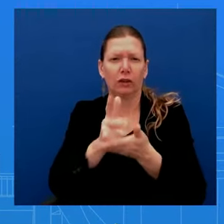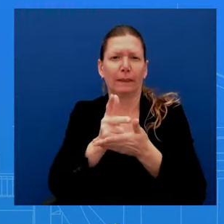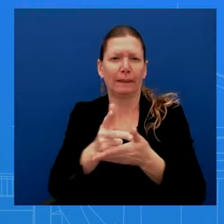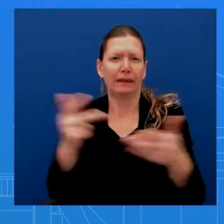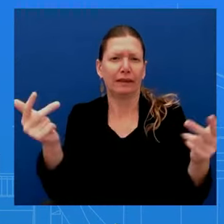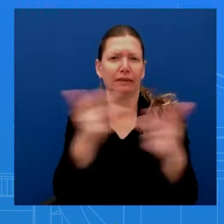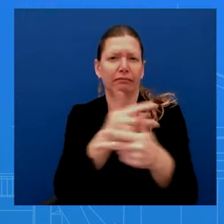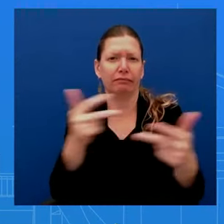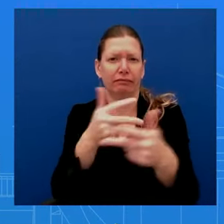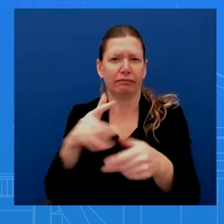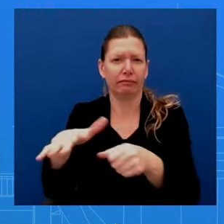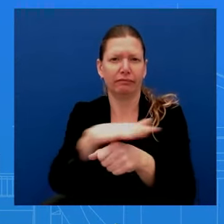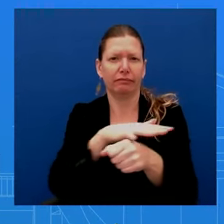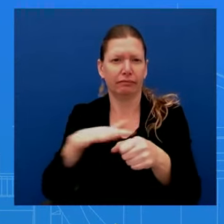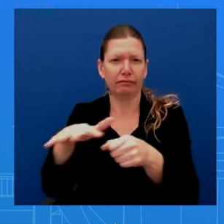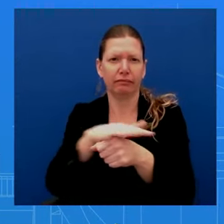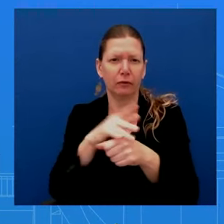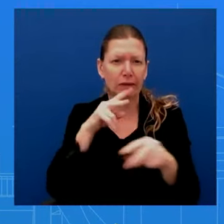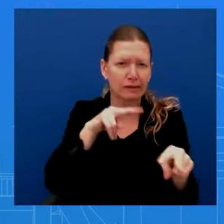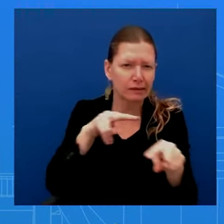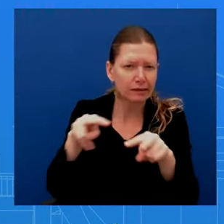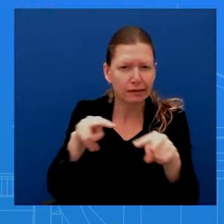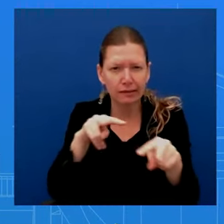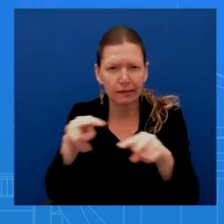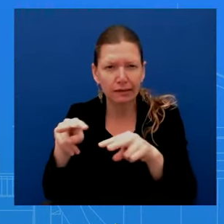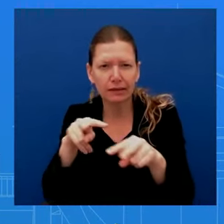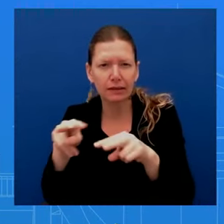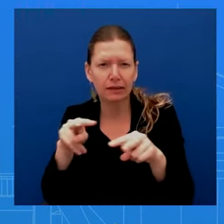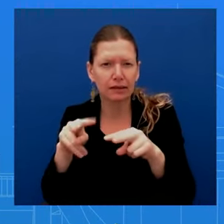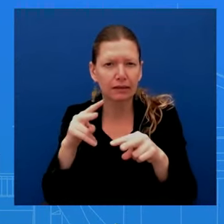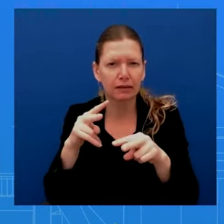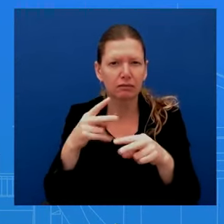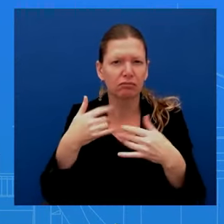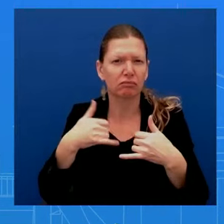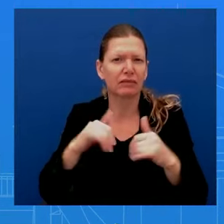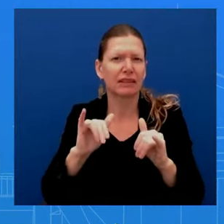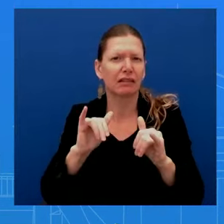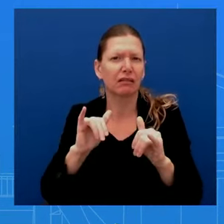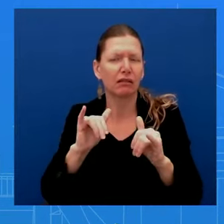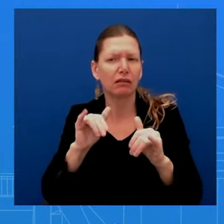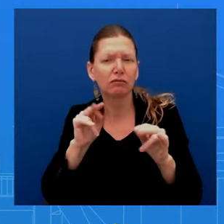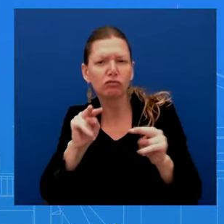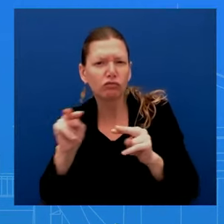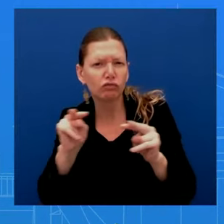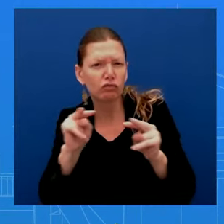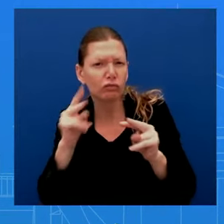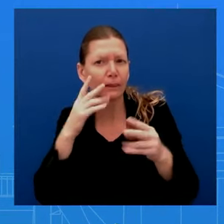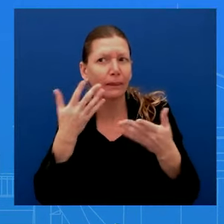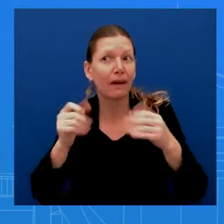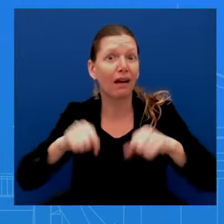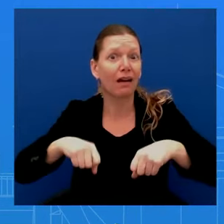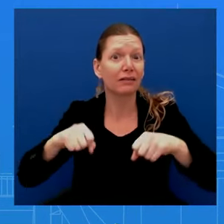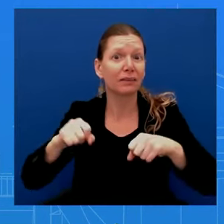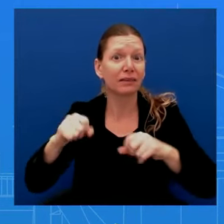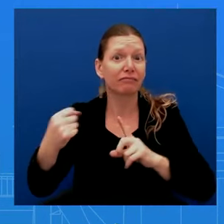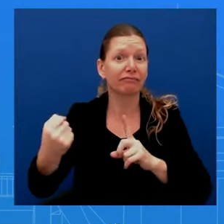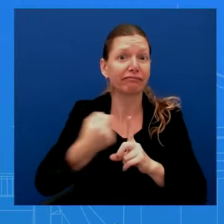monitoring for any possible effects on the U.S. Nancy. Thanks. Lael.